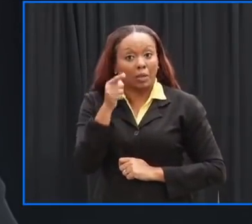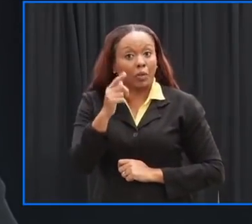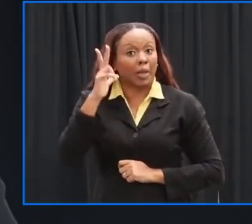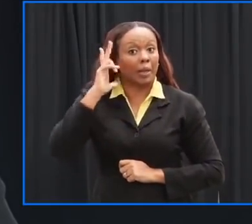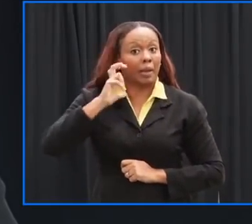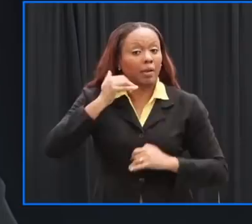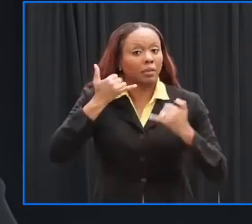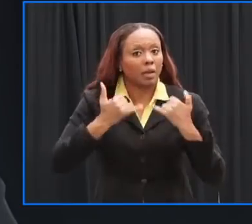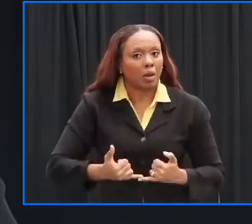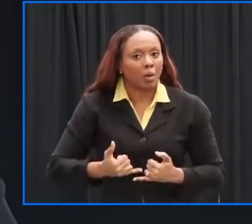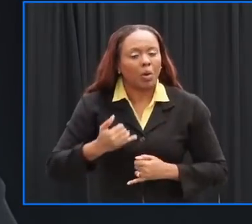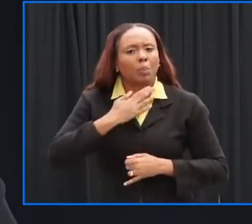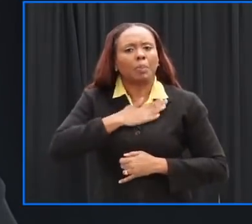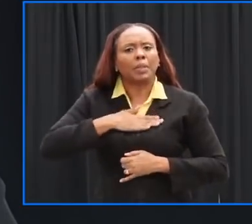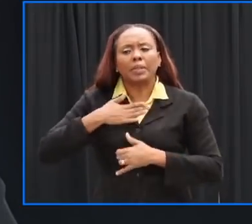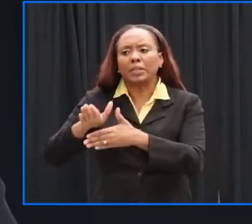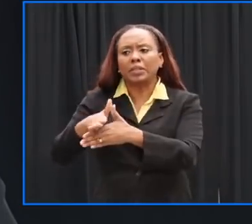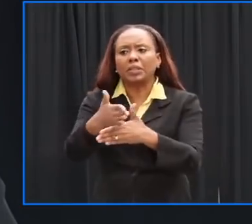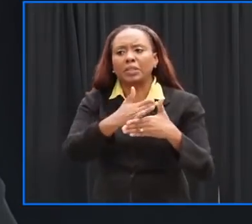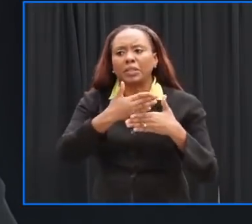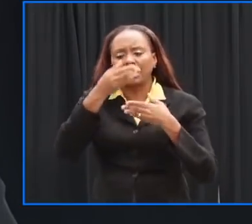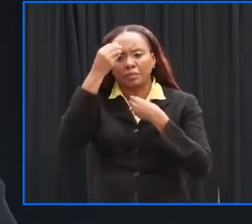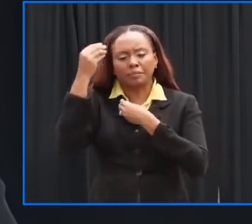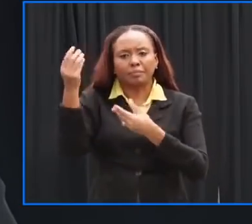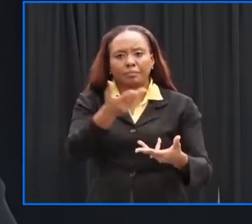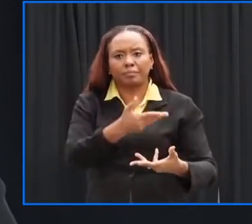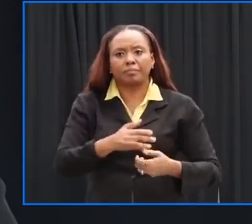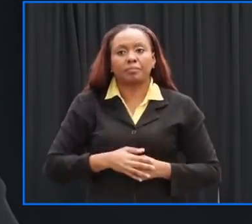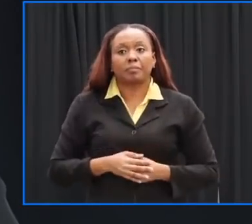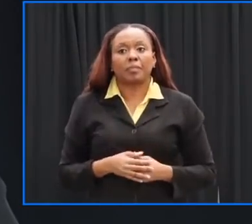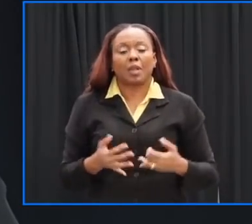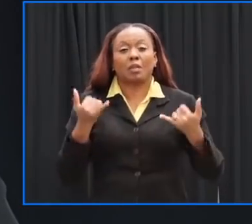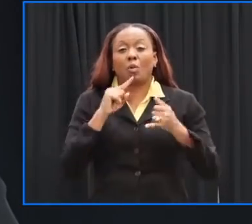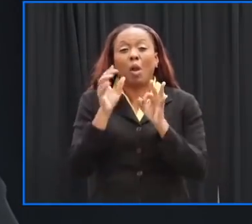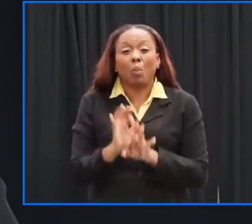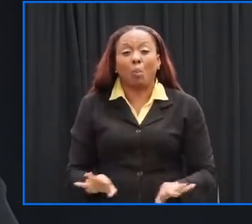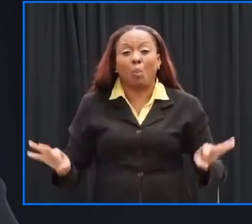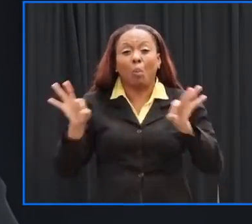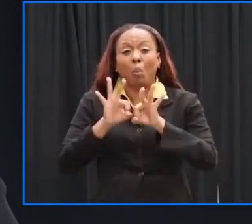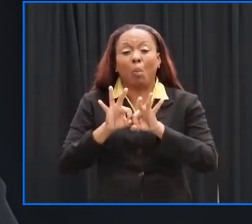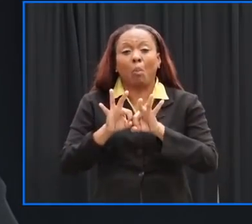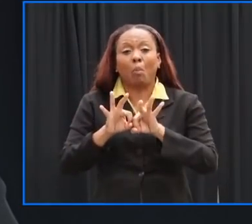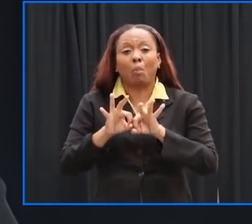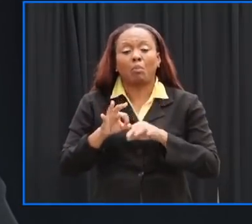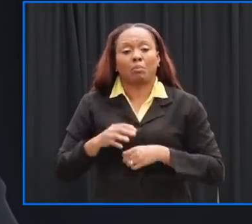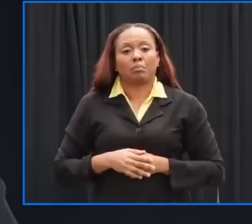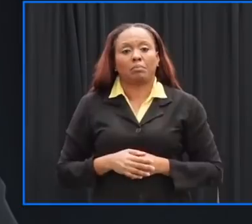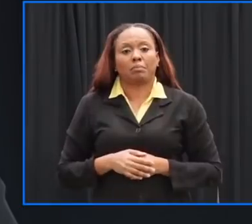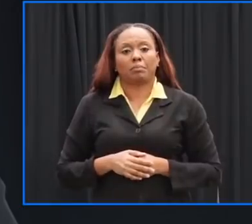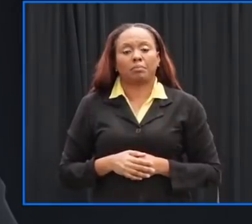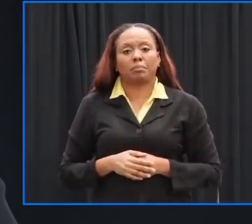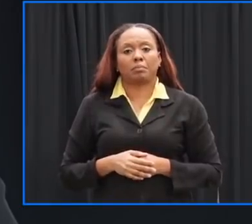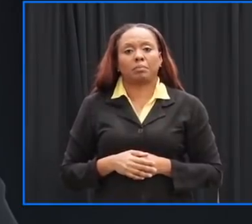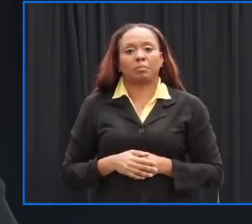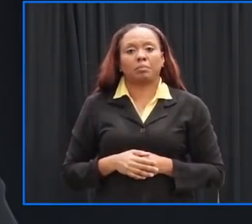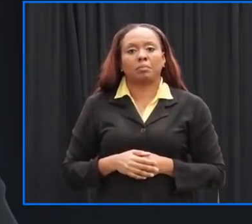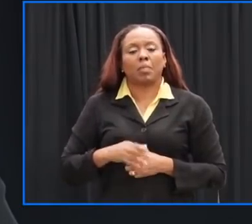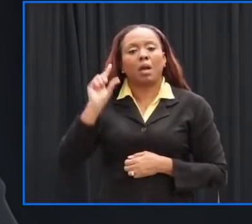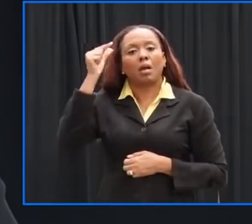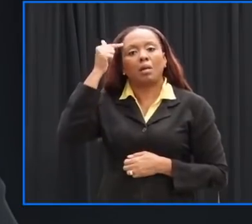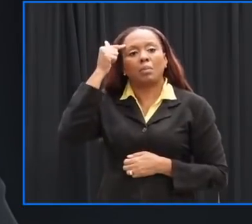under this tropical storm watch is absolutely critical. We've gathered cabinet met this morning